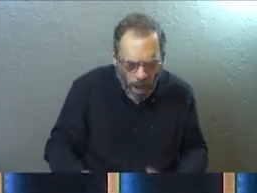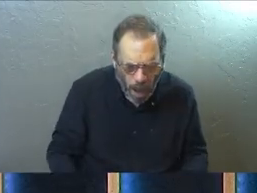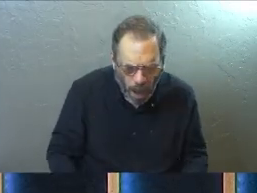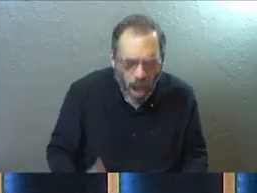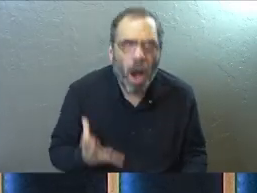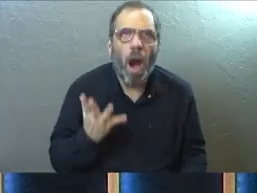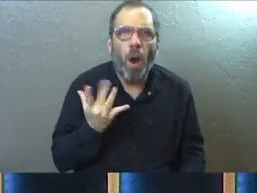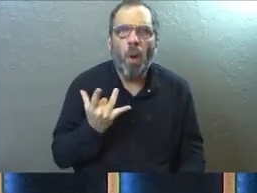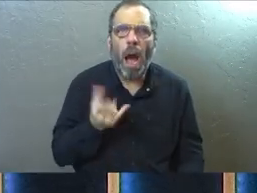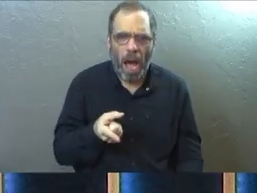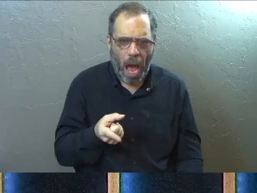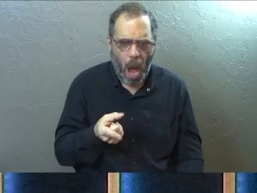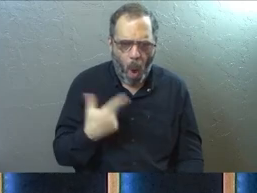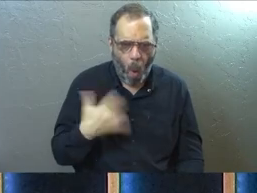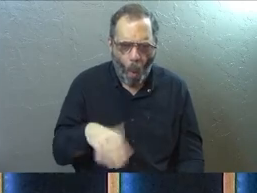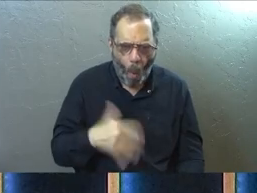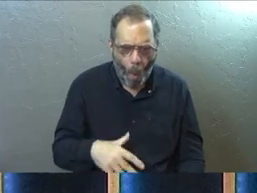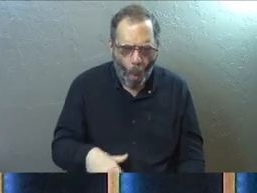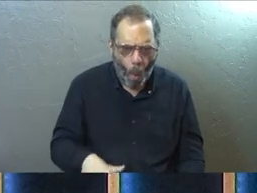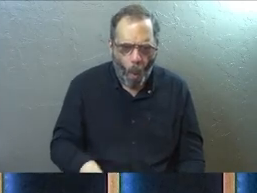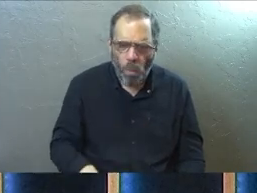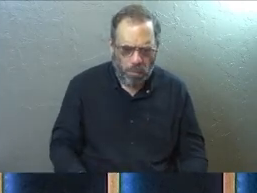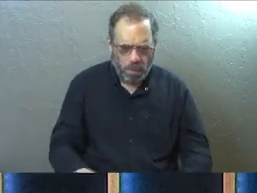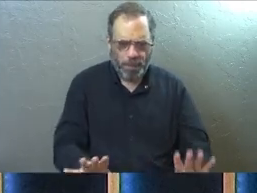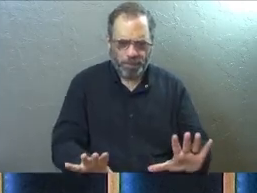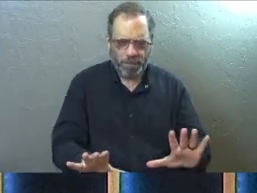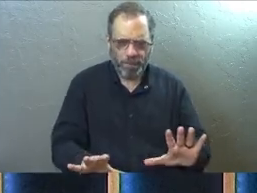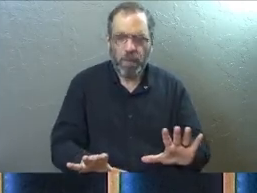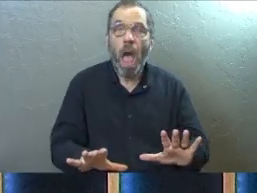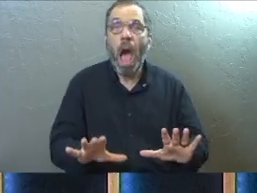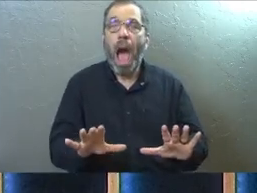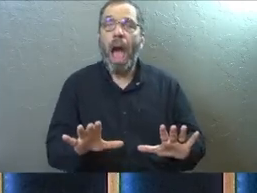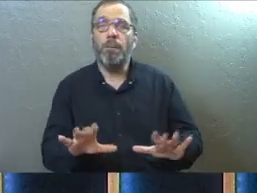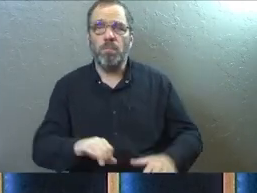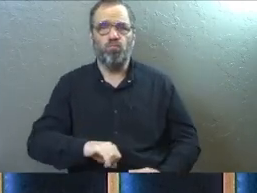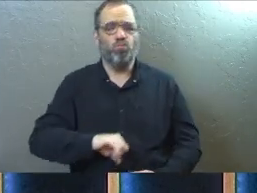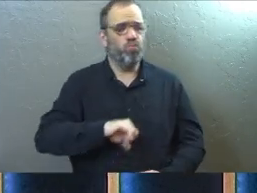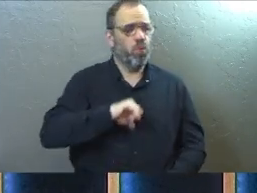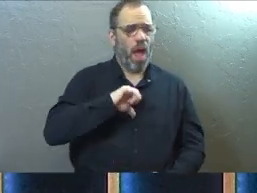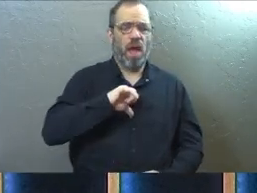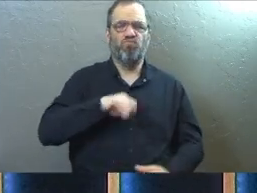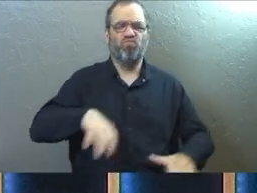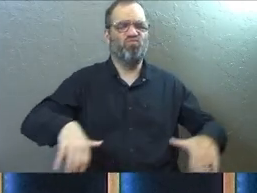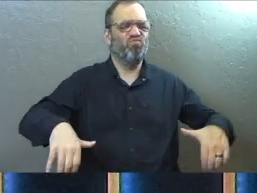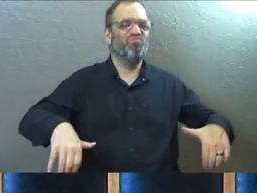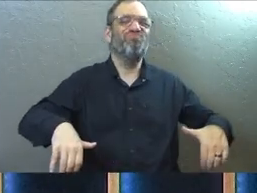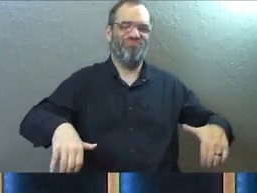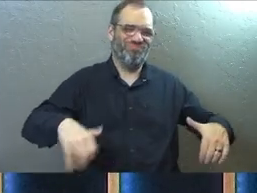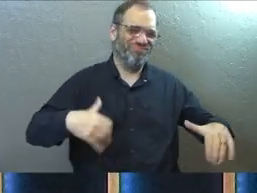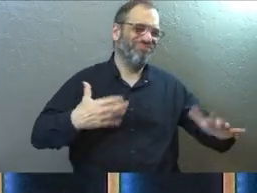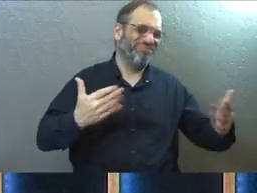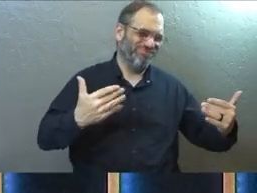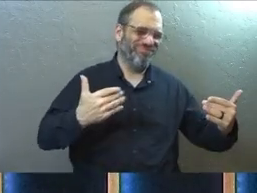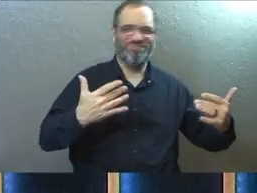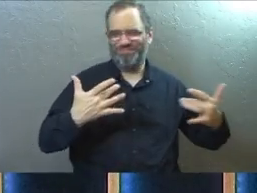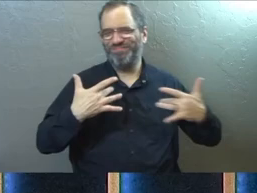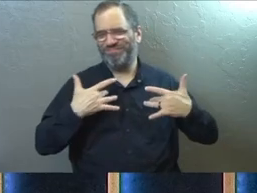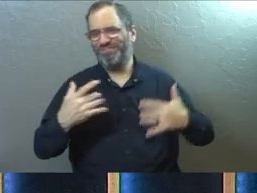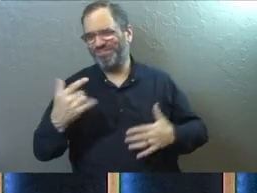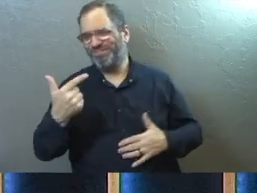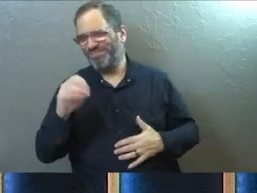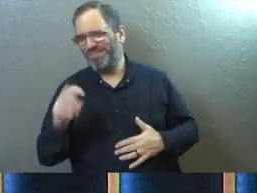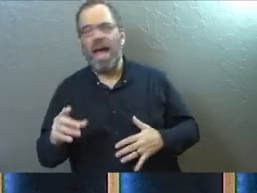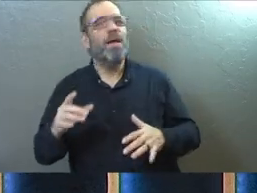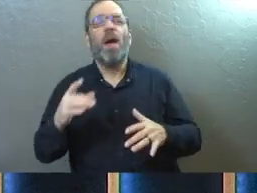like, why such a big reaction? He's walking in pride here, and I get it, and I get the ego, and I get that he